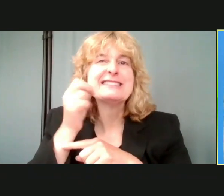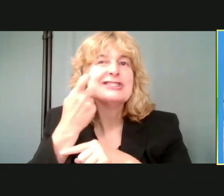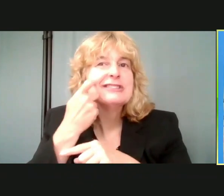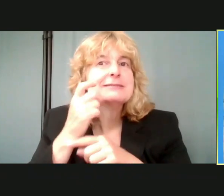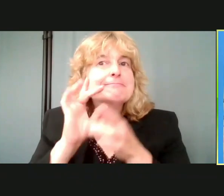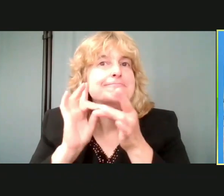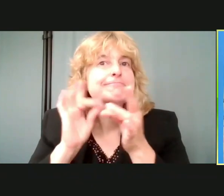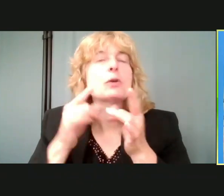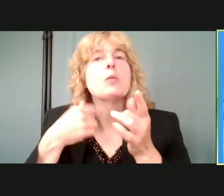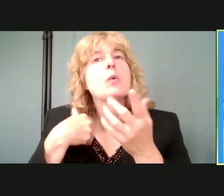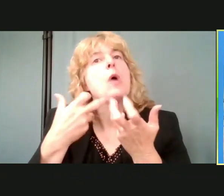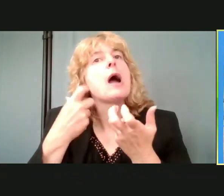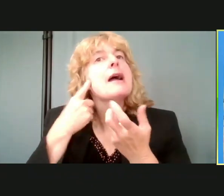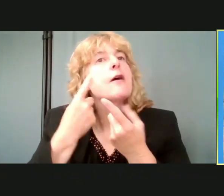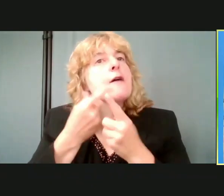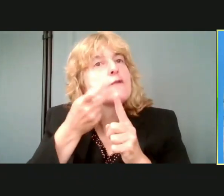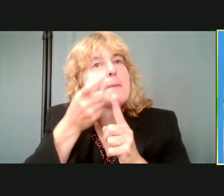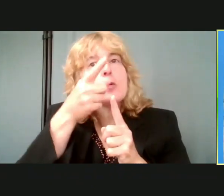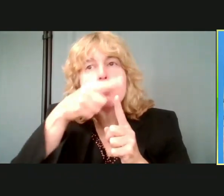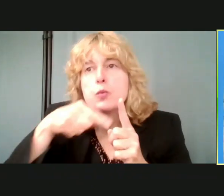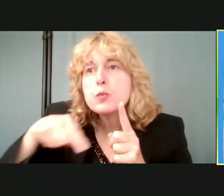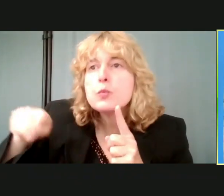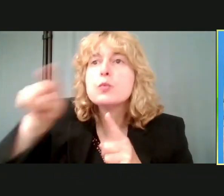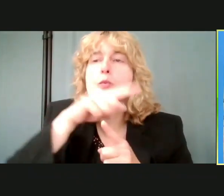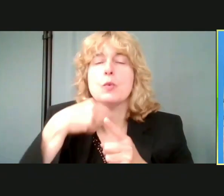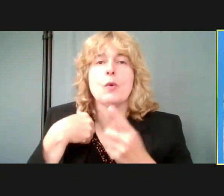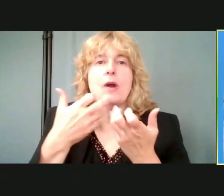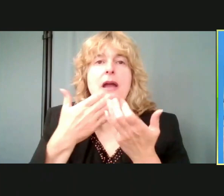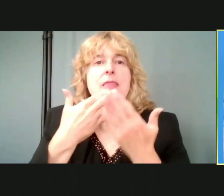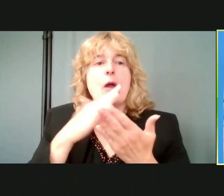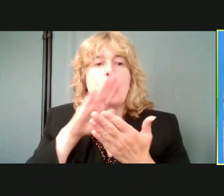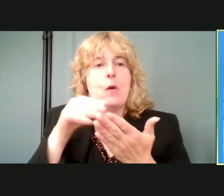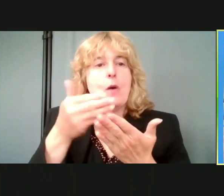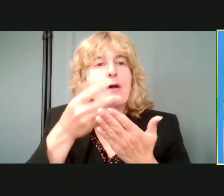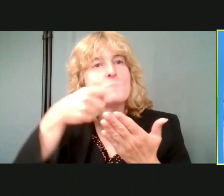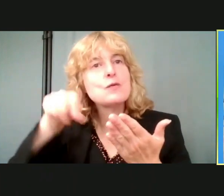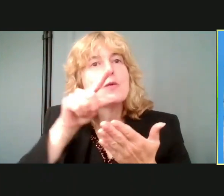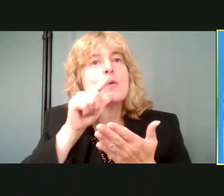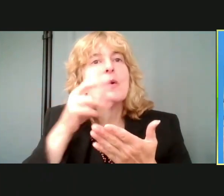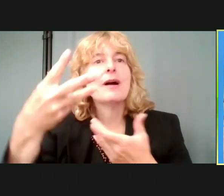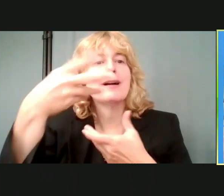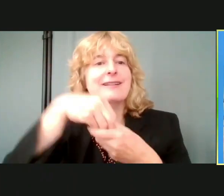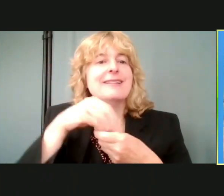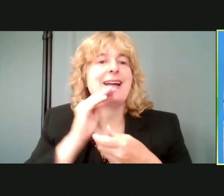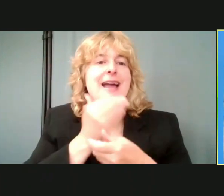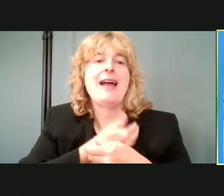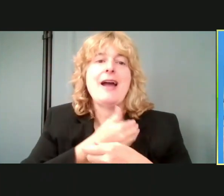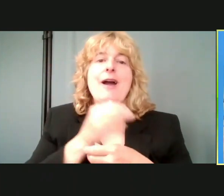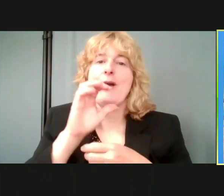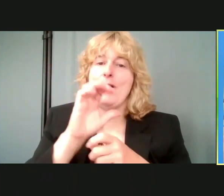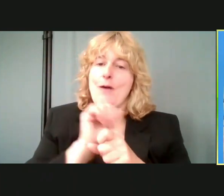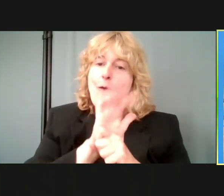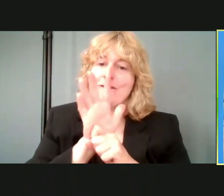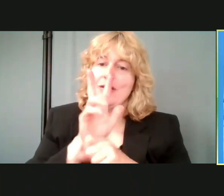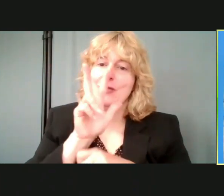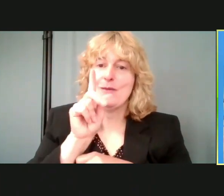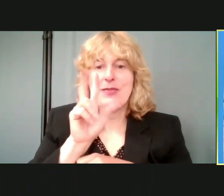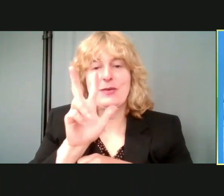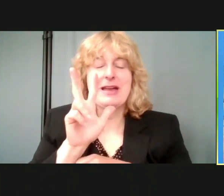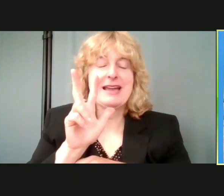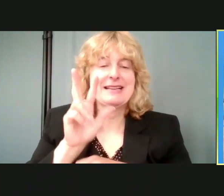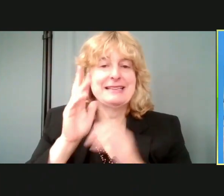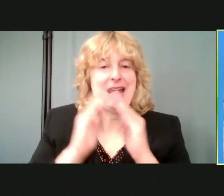And I want to thank all of you that participated in our COVID-313 town hall survey. We had